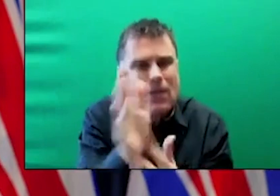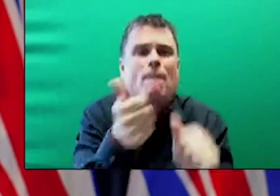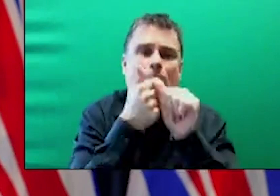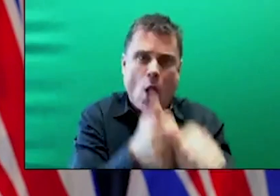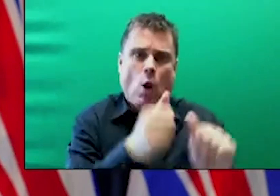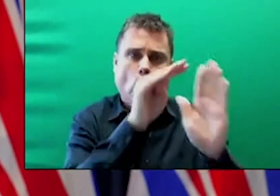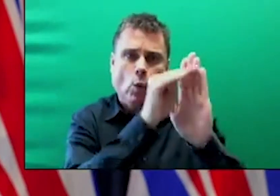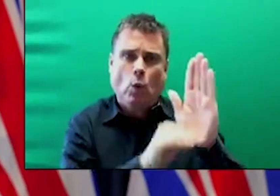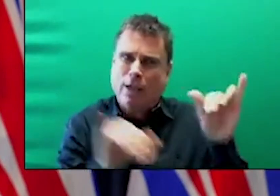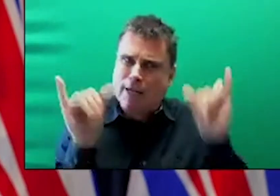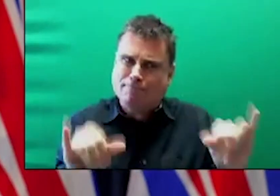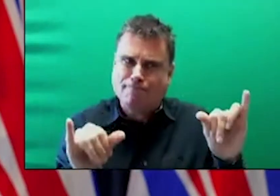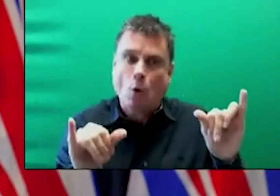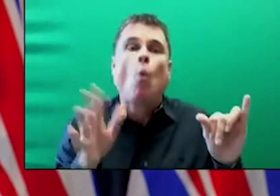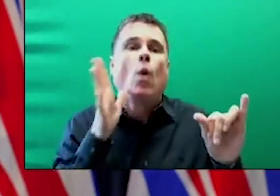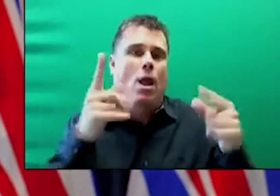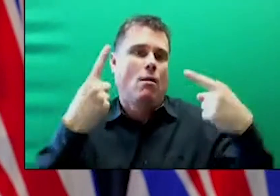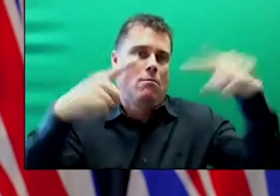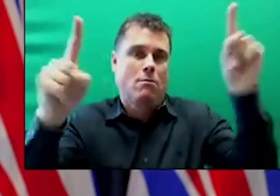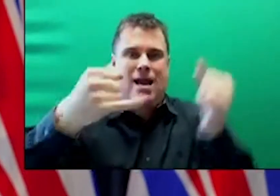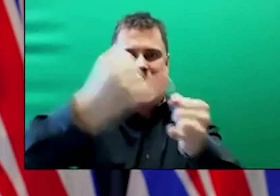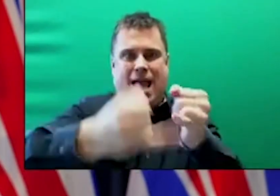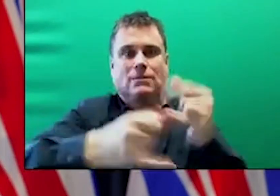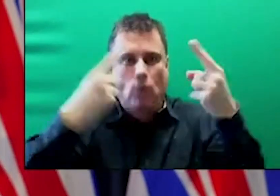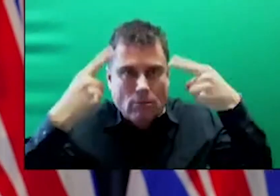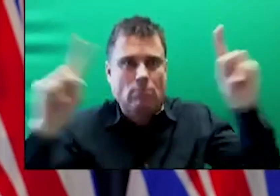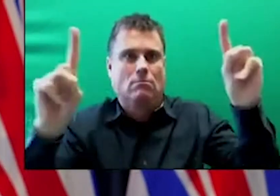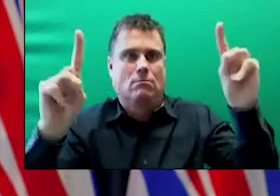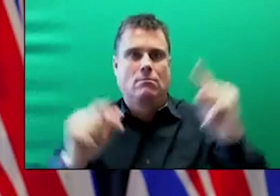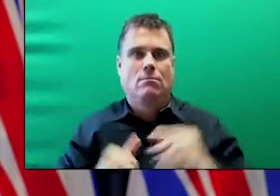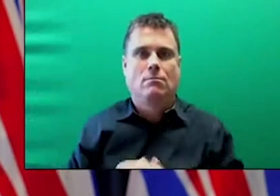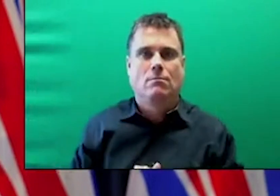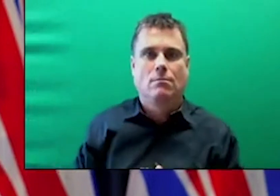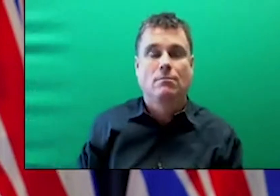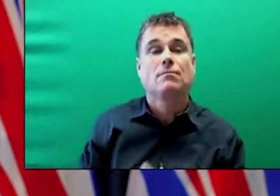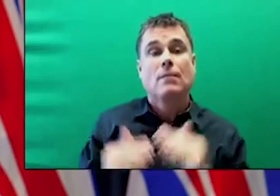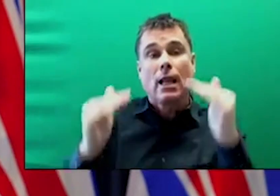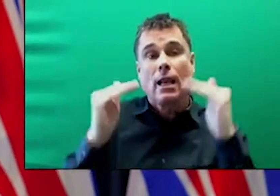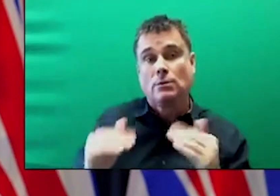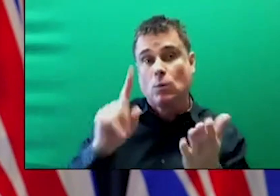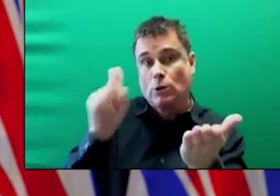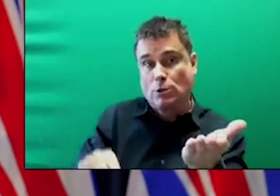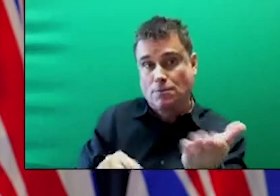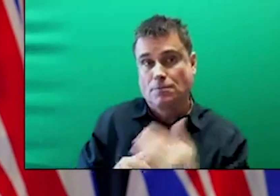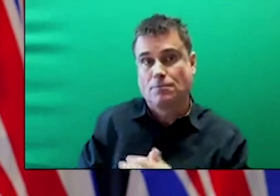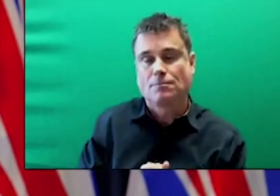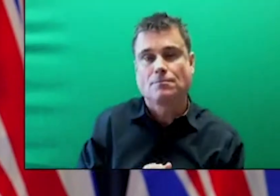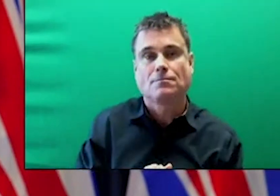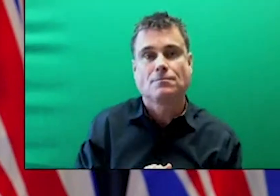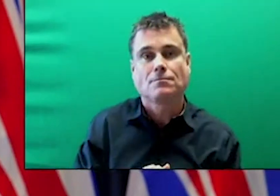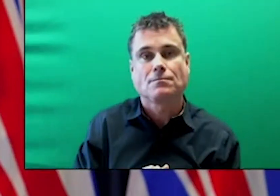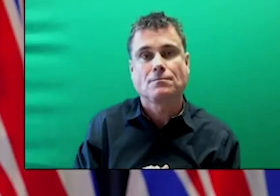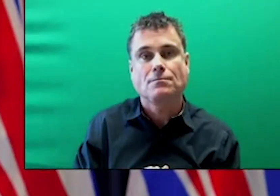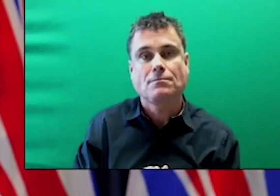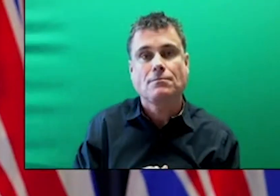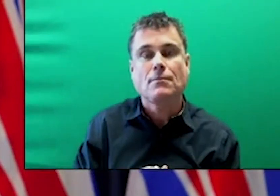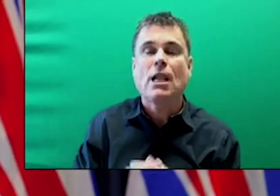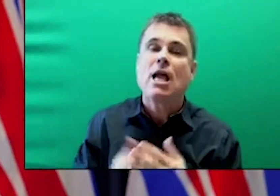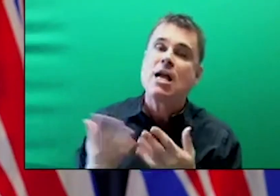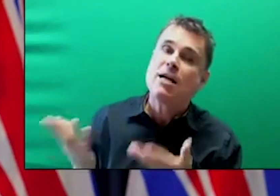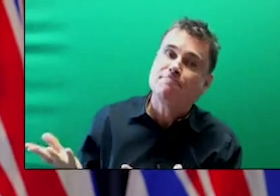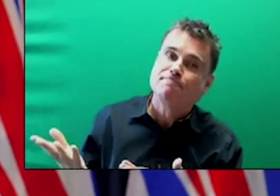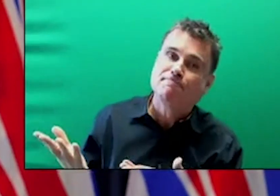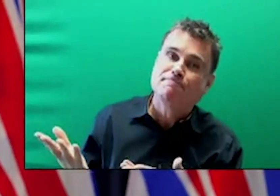steps that we've taken. And I take full responsibility for that. But at this point, the reviews have been fairly positive. I don't want to